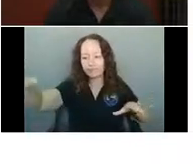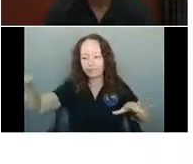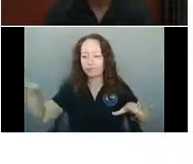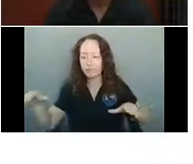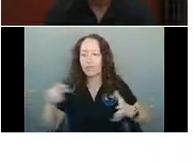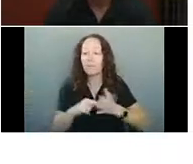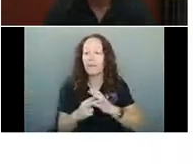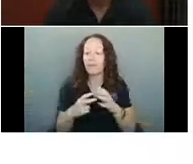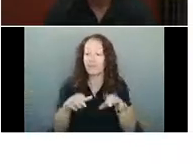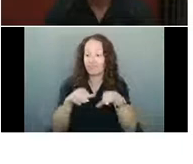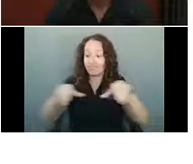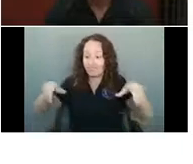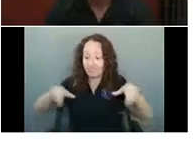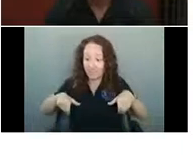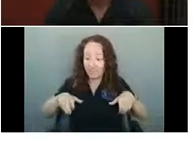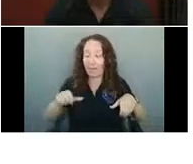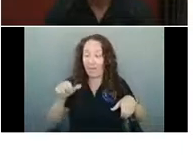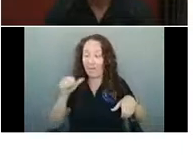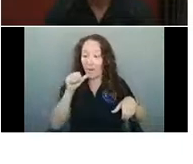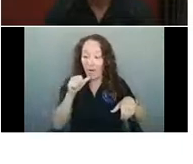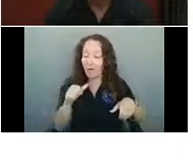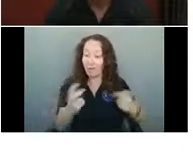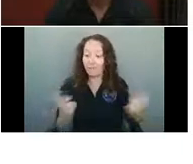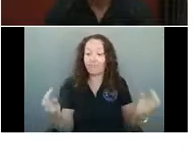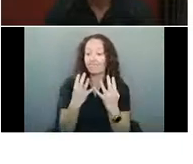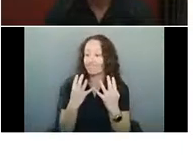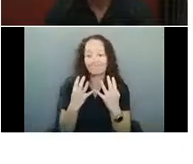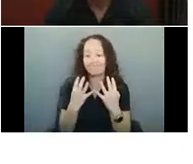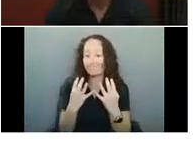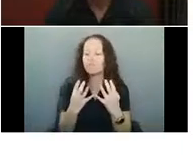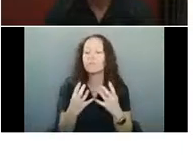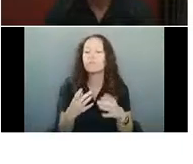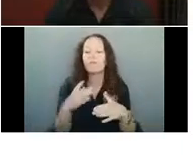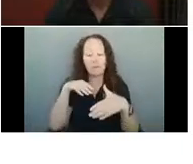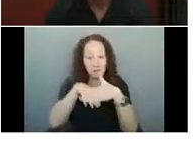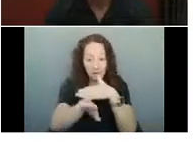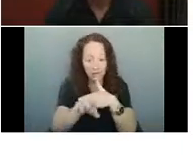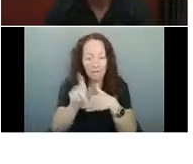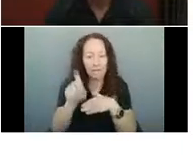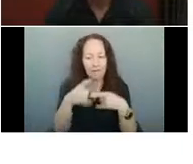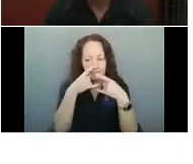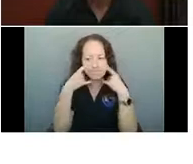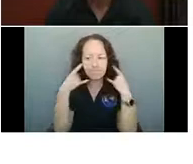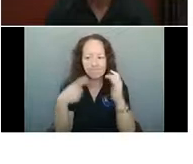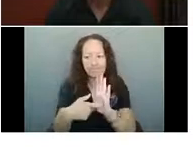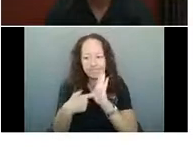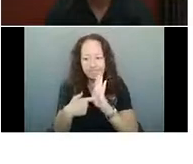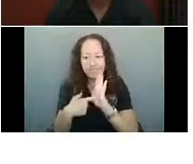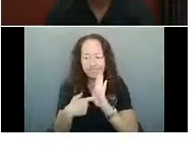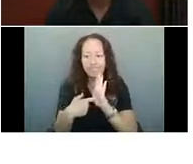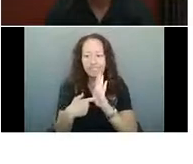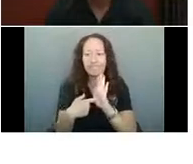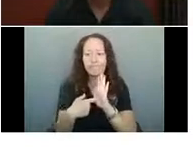at the bar, you do have to require masks upon entry, like a restaurant, you're supposed to require masks upon entry, and until